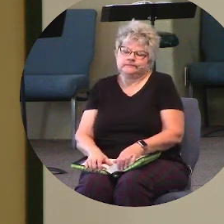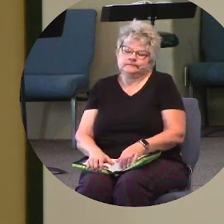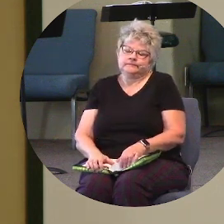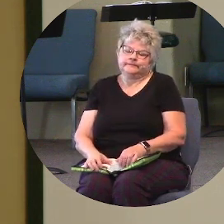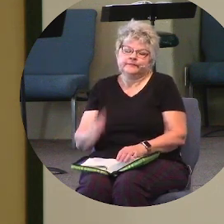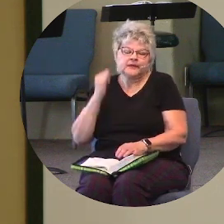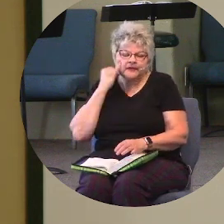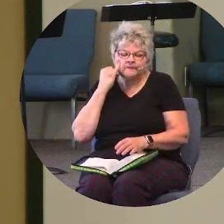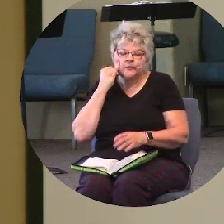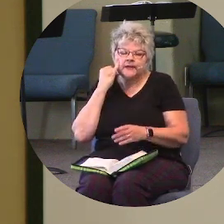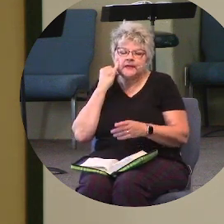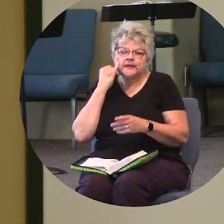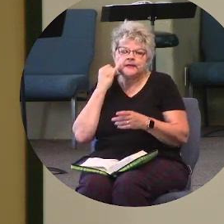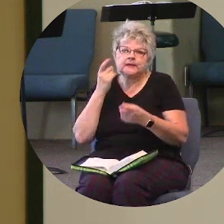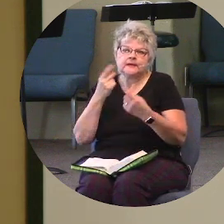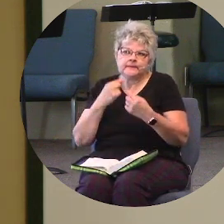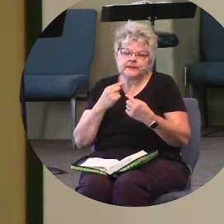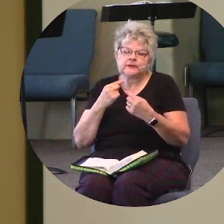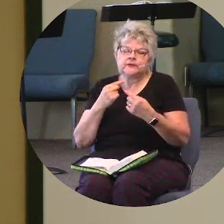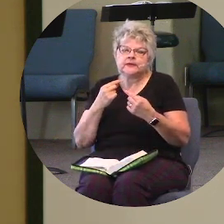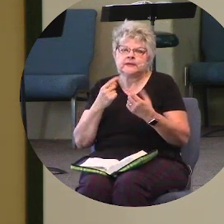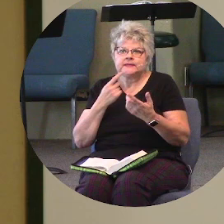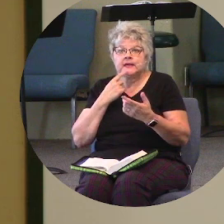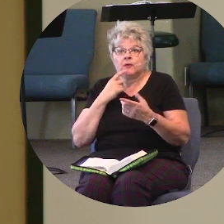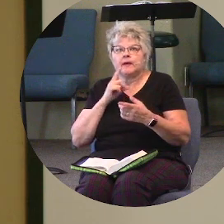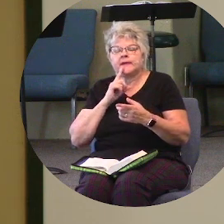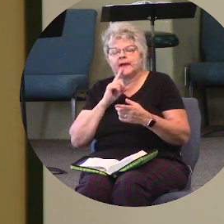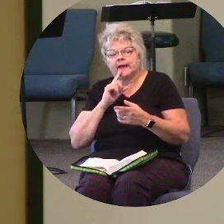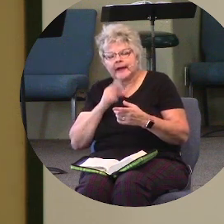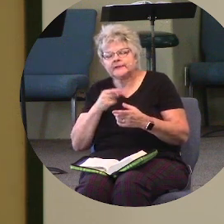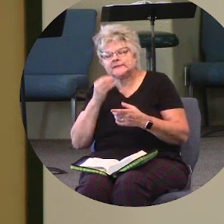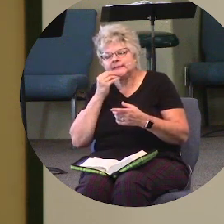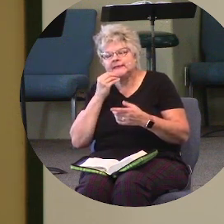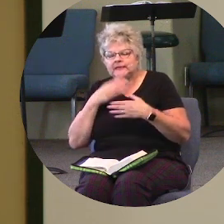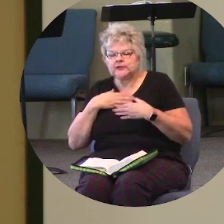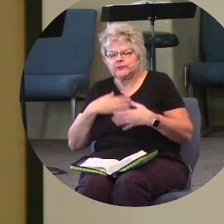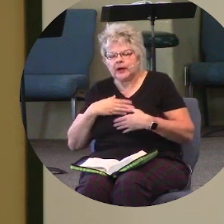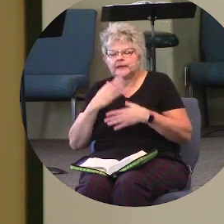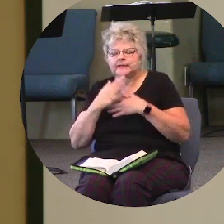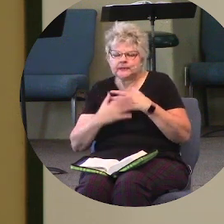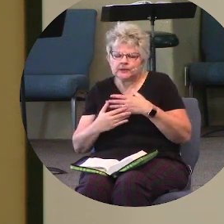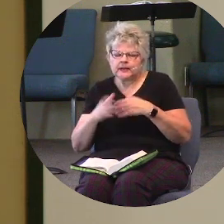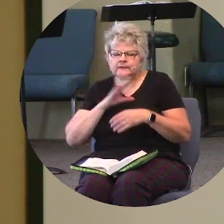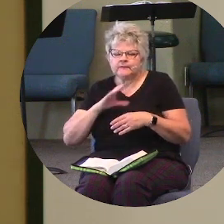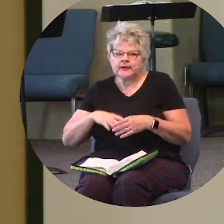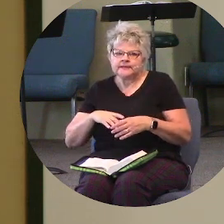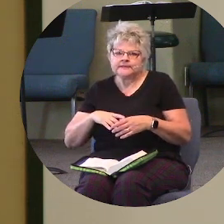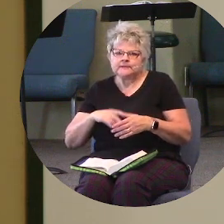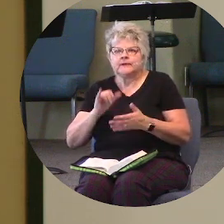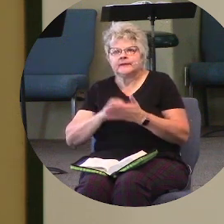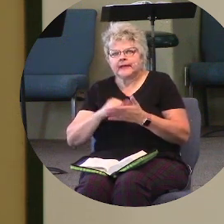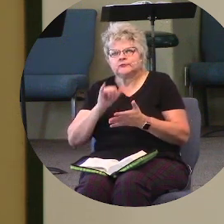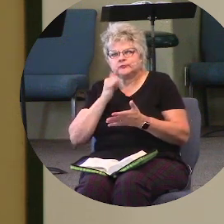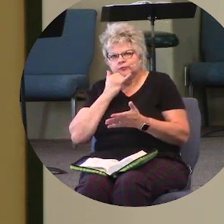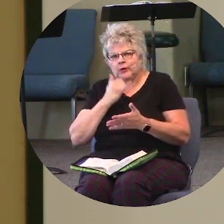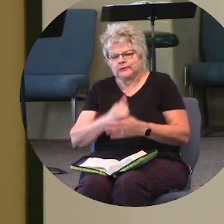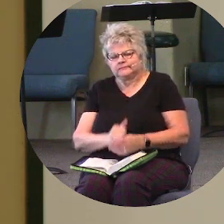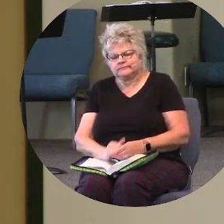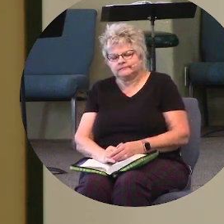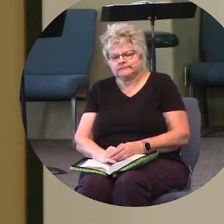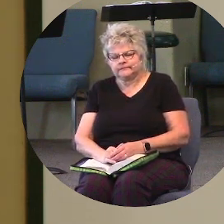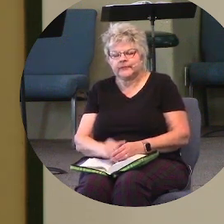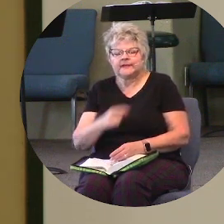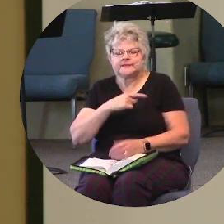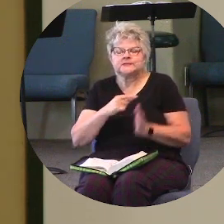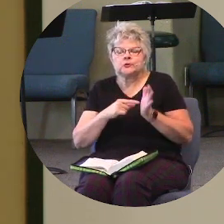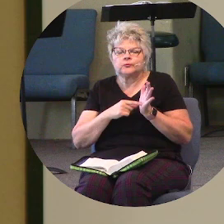If we come into it as, well, this, you know, I'm actually eating the body and the blood of Christ, well, that's just wrong. This is a